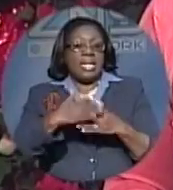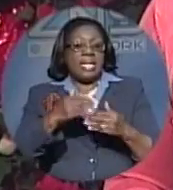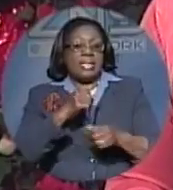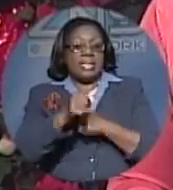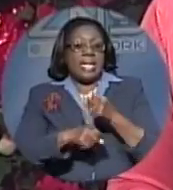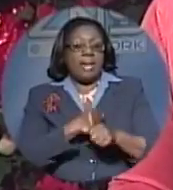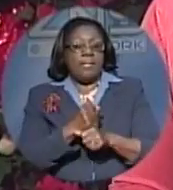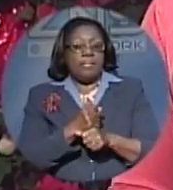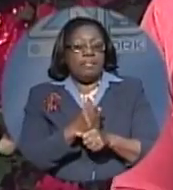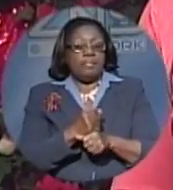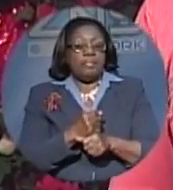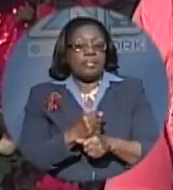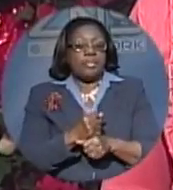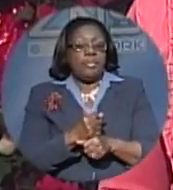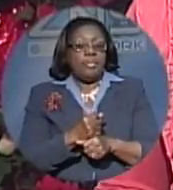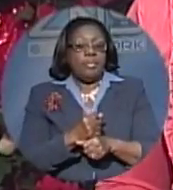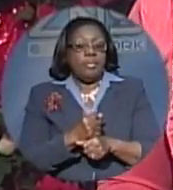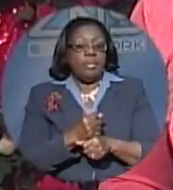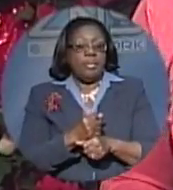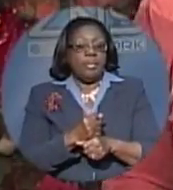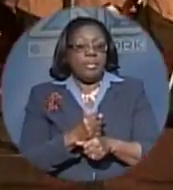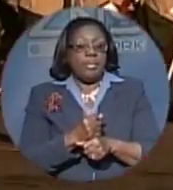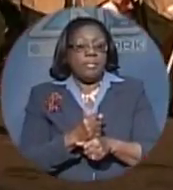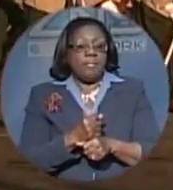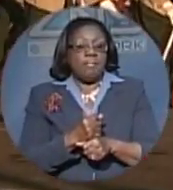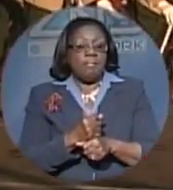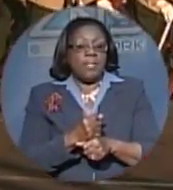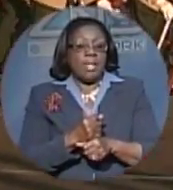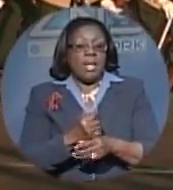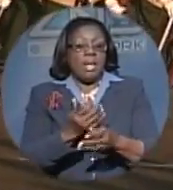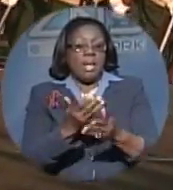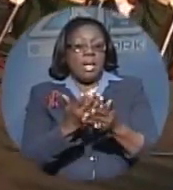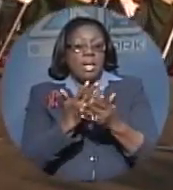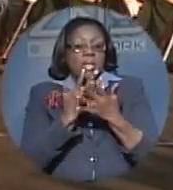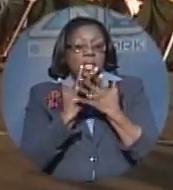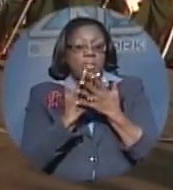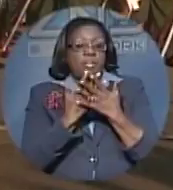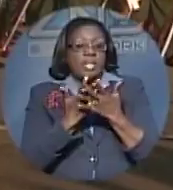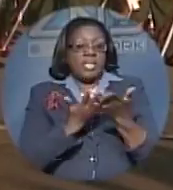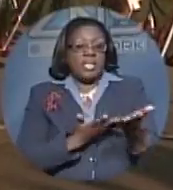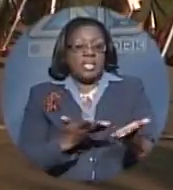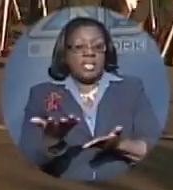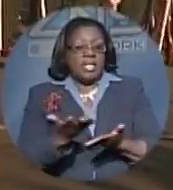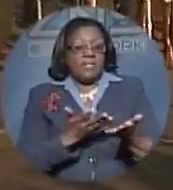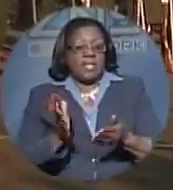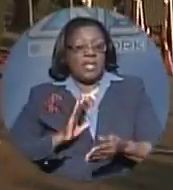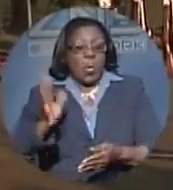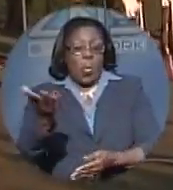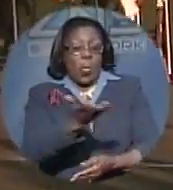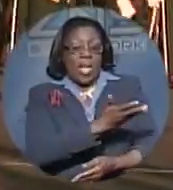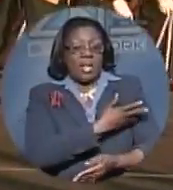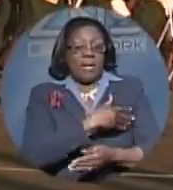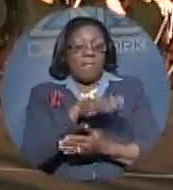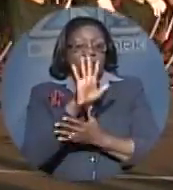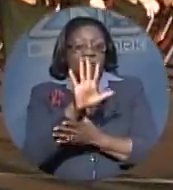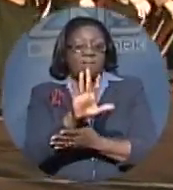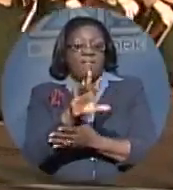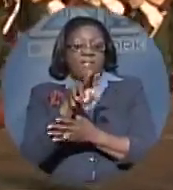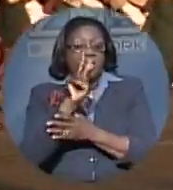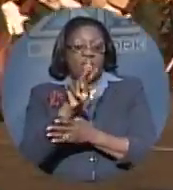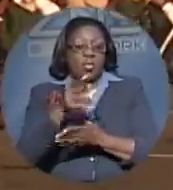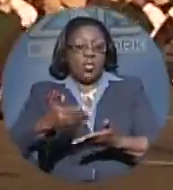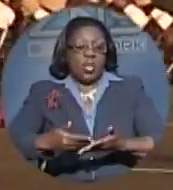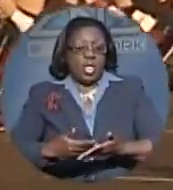The prison service welcomed 52 new employees on Thursday. Addressing the group was Minister of National Security Tommy